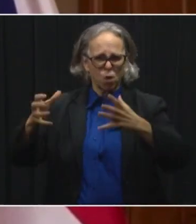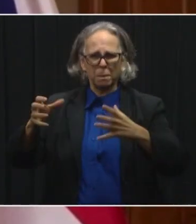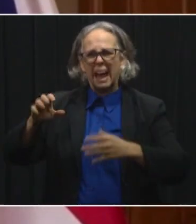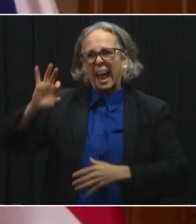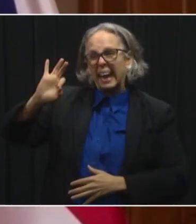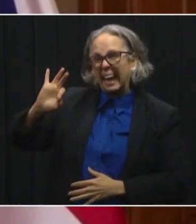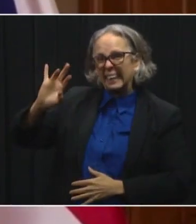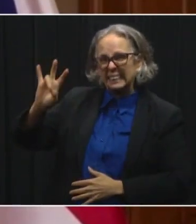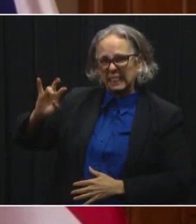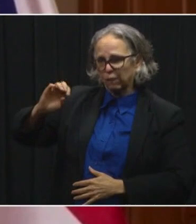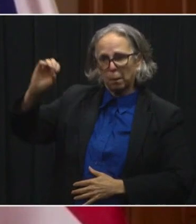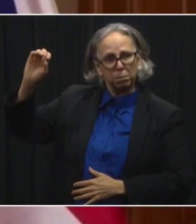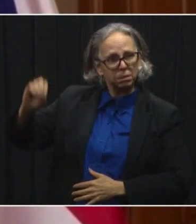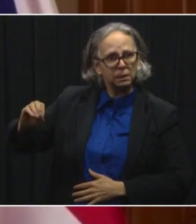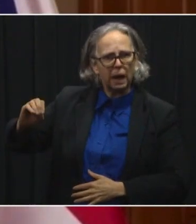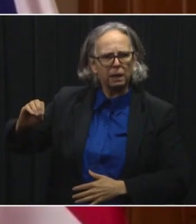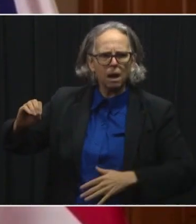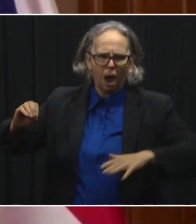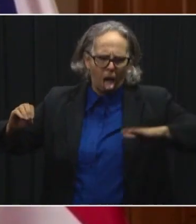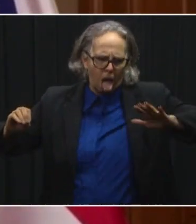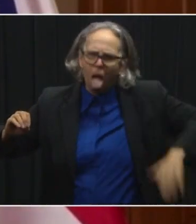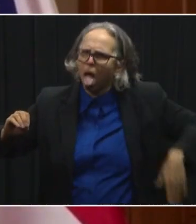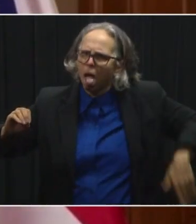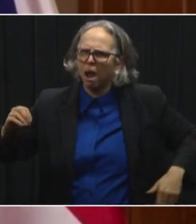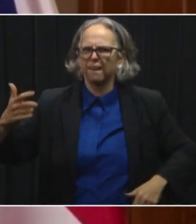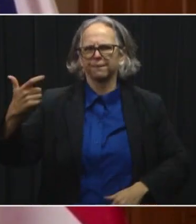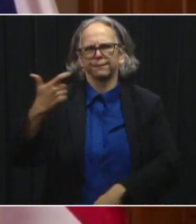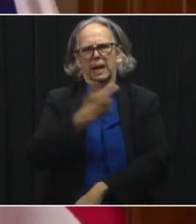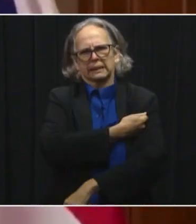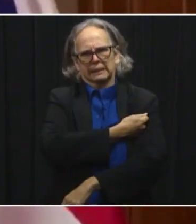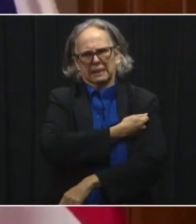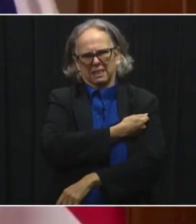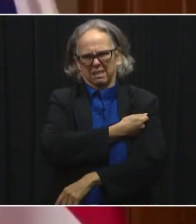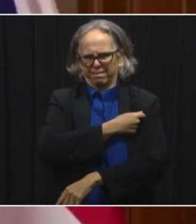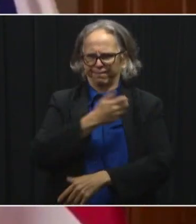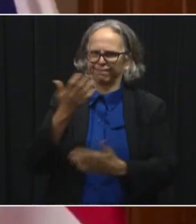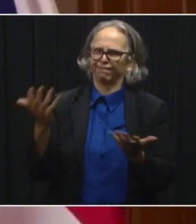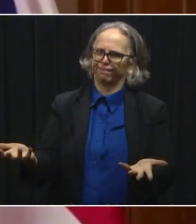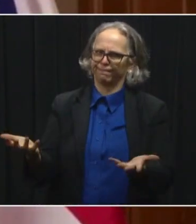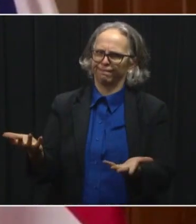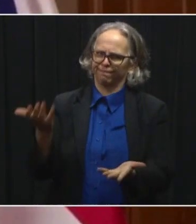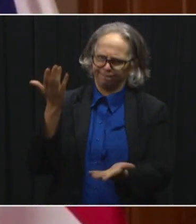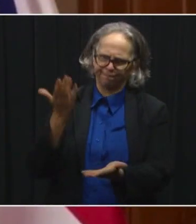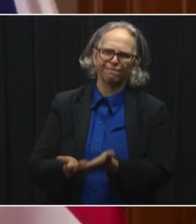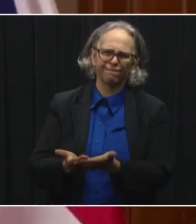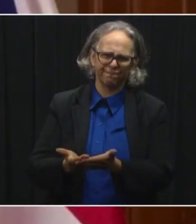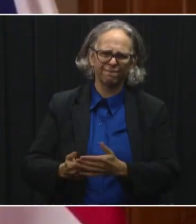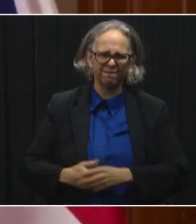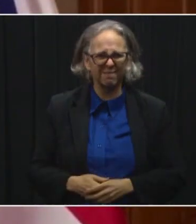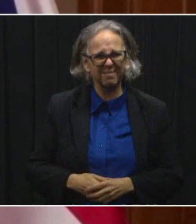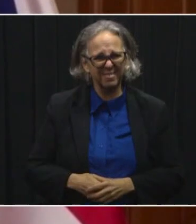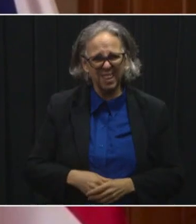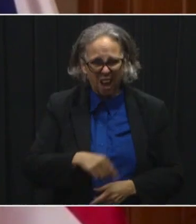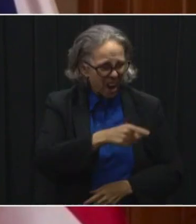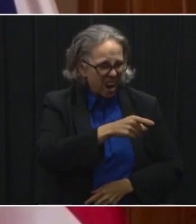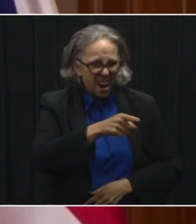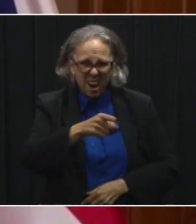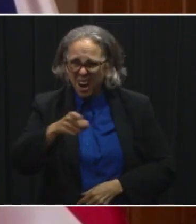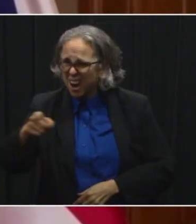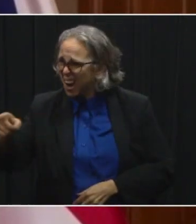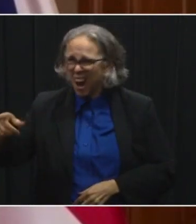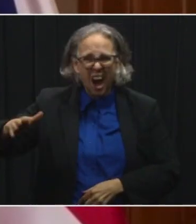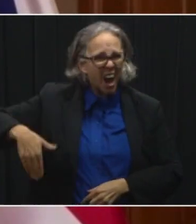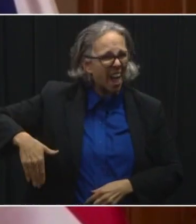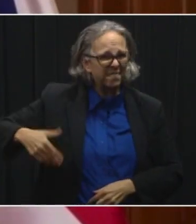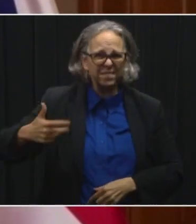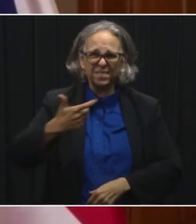are unvaccinated. So it's no surprise that they're increasing hospitalizations among those age groups that have a lower rate of